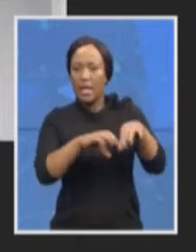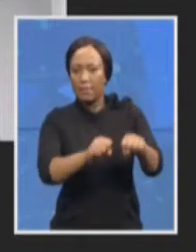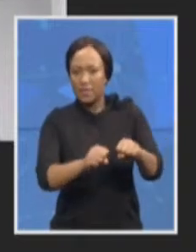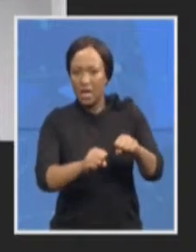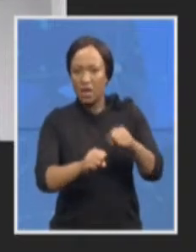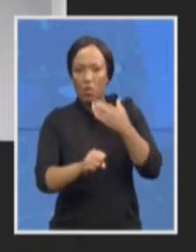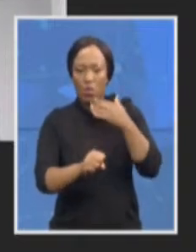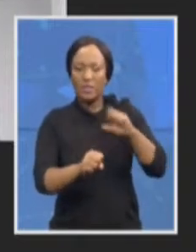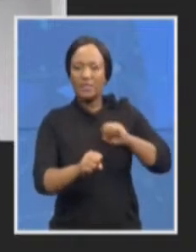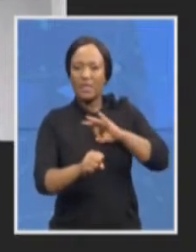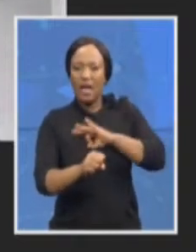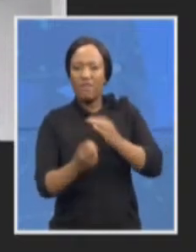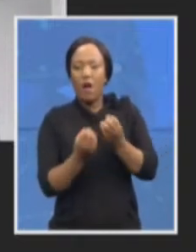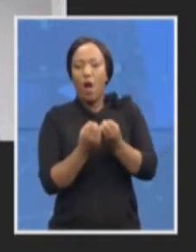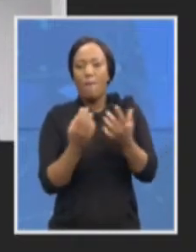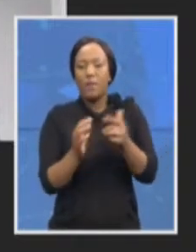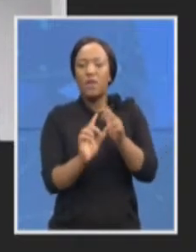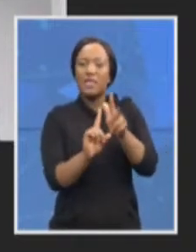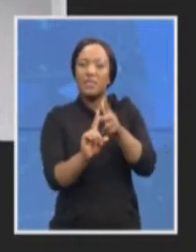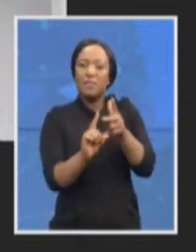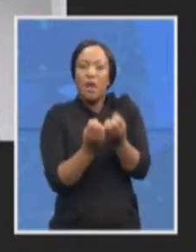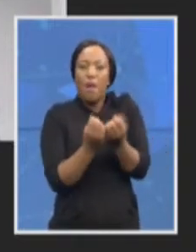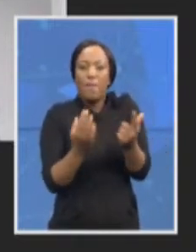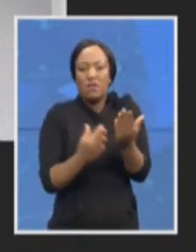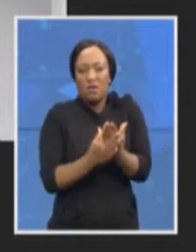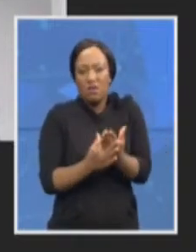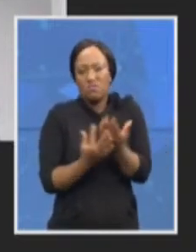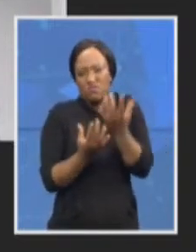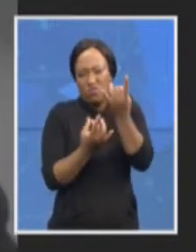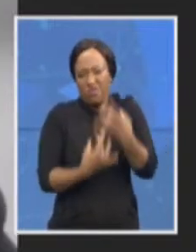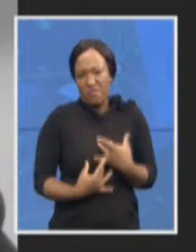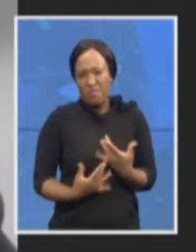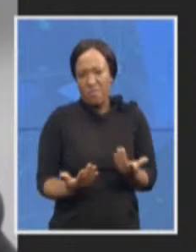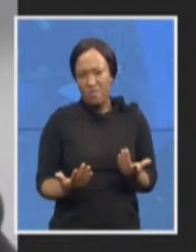an indication of how many people are involved in this thank you